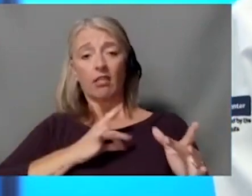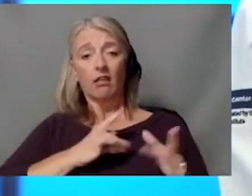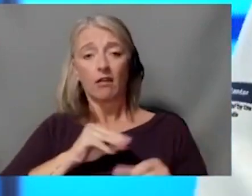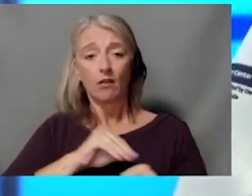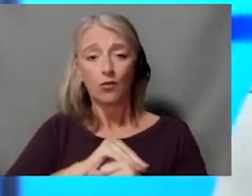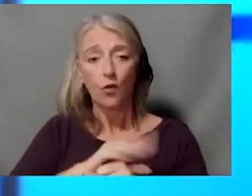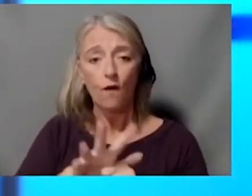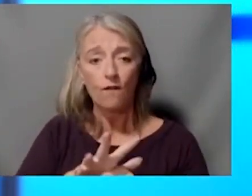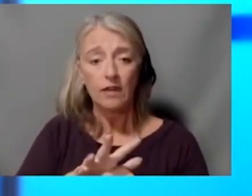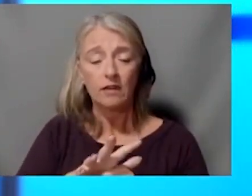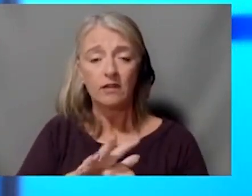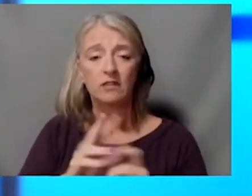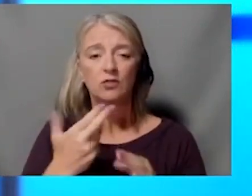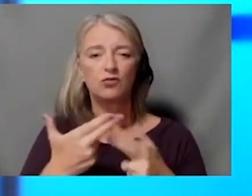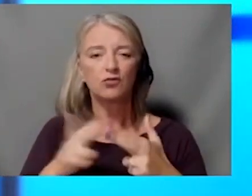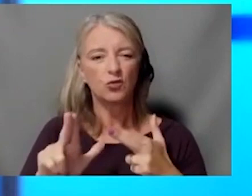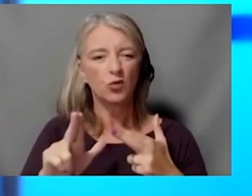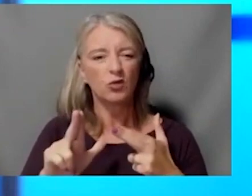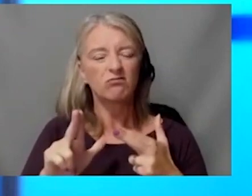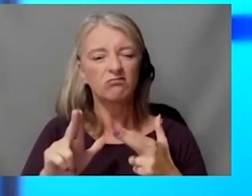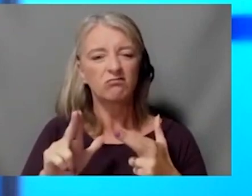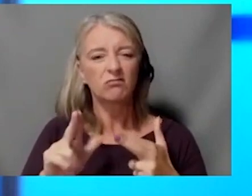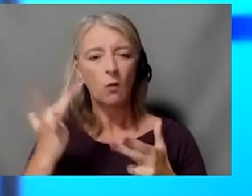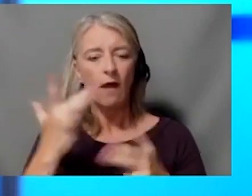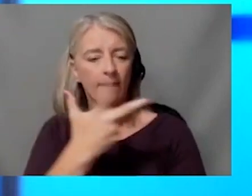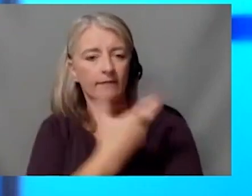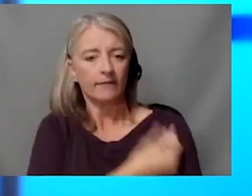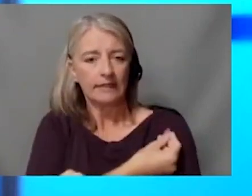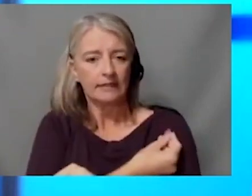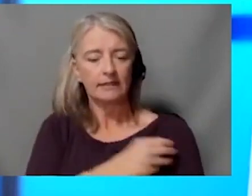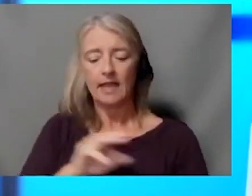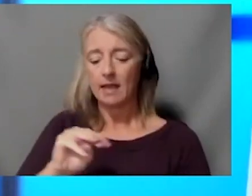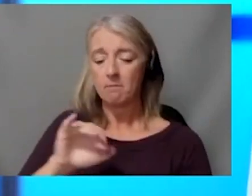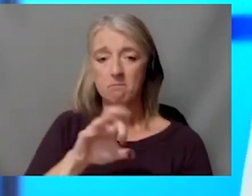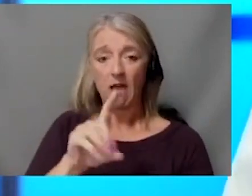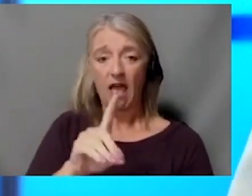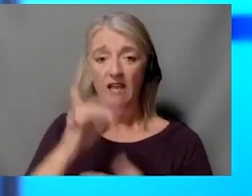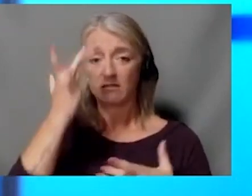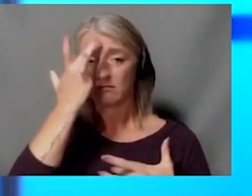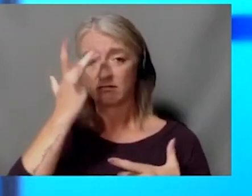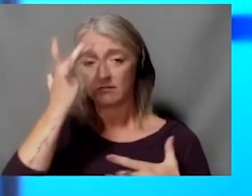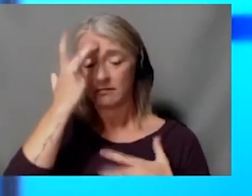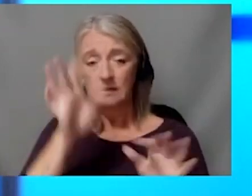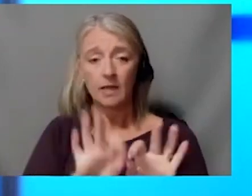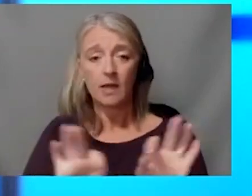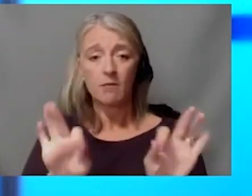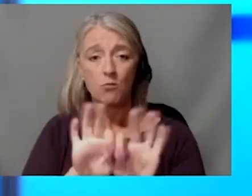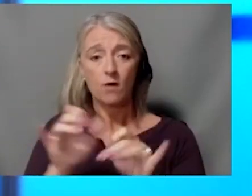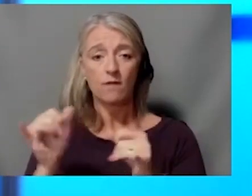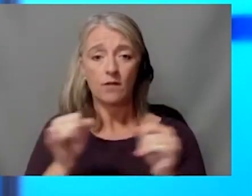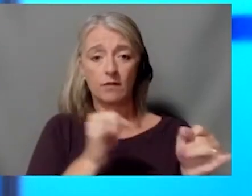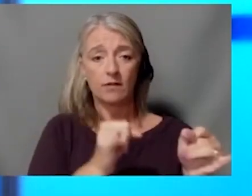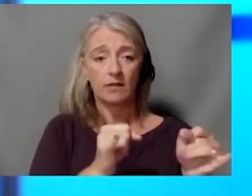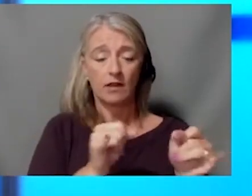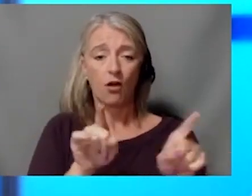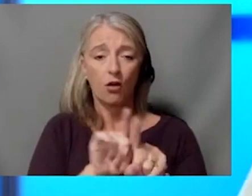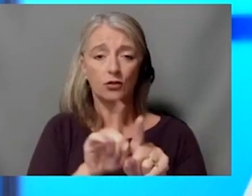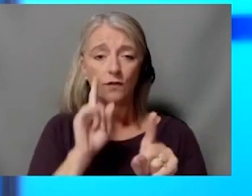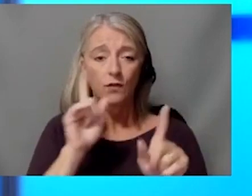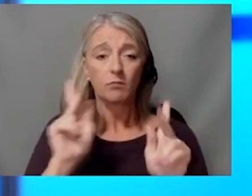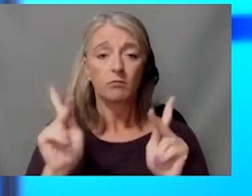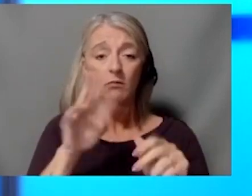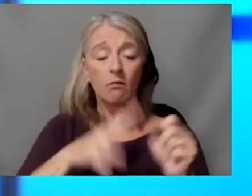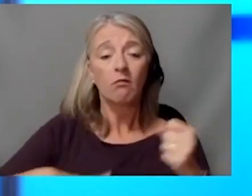symptoms are mild. And I think that's really important, not only for the individuals, but also for everybody around them. And here at the cancer center, when we treat cancer patients,